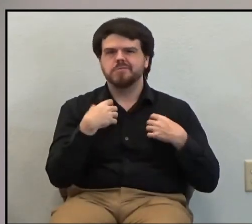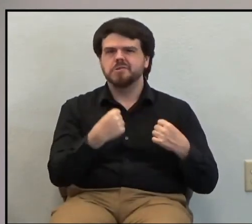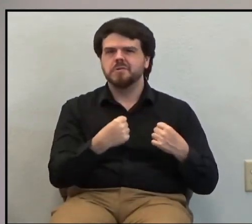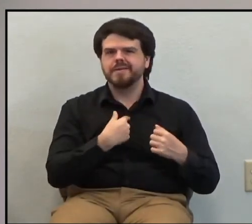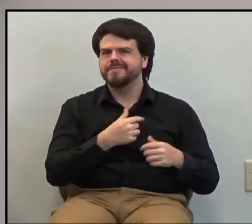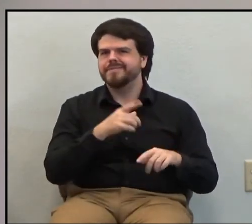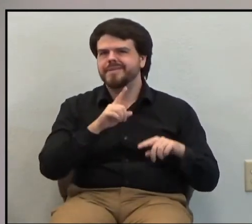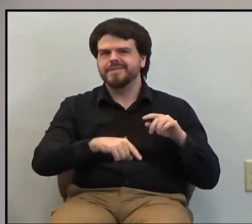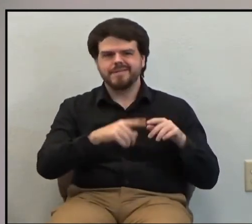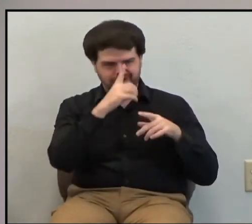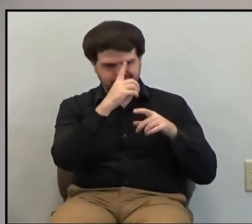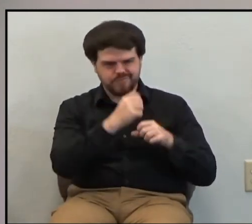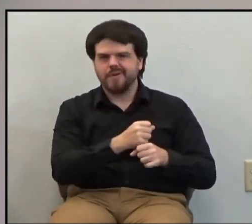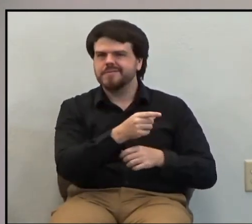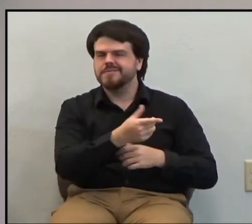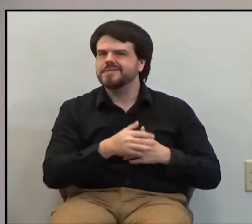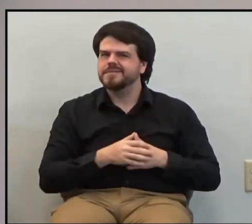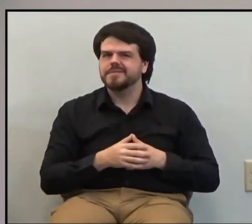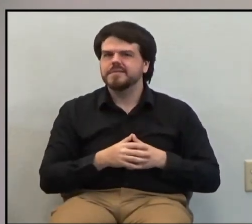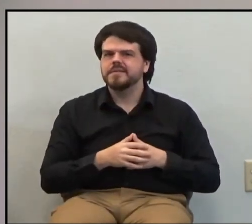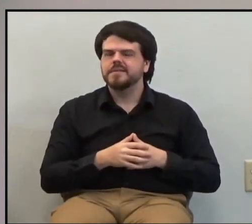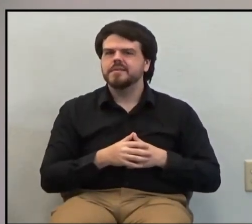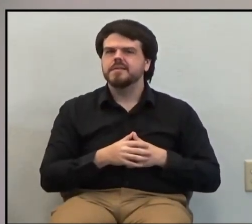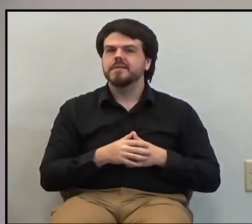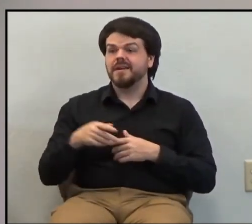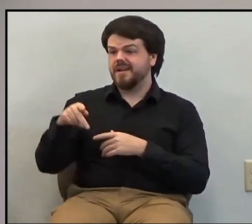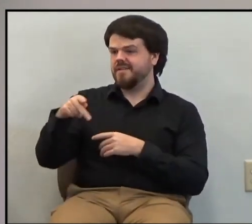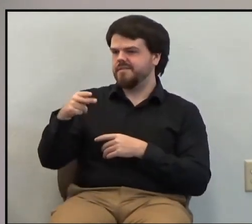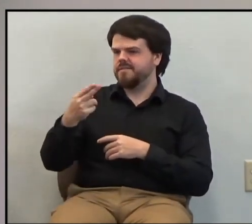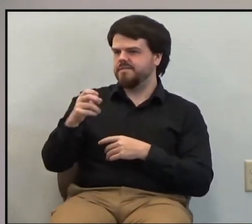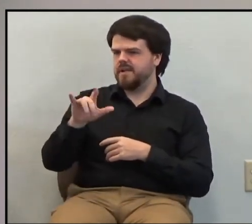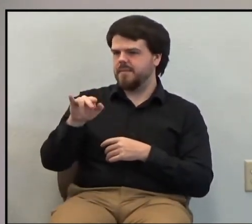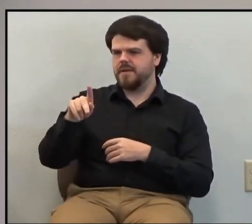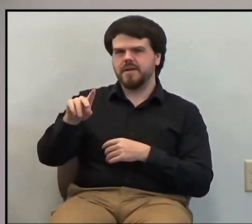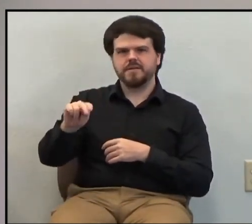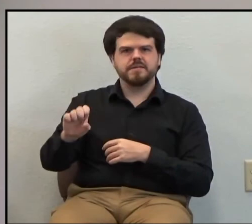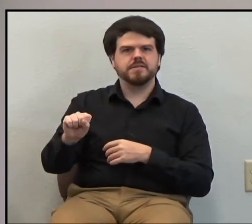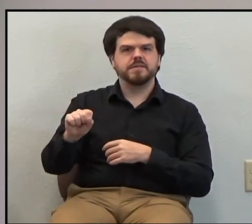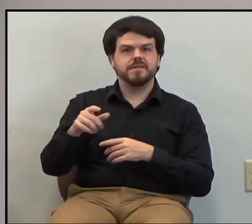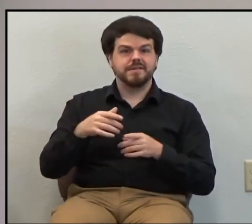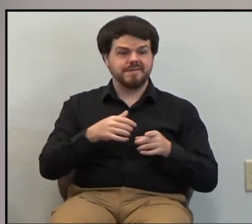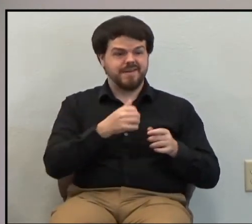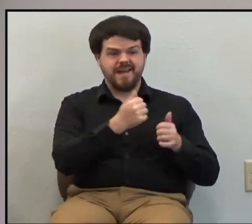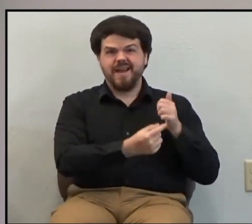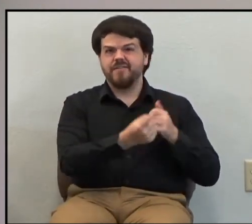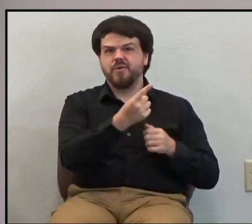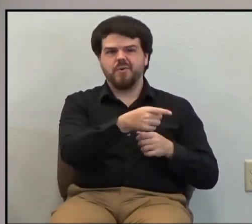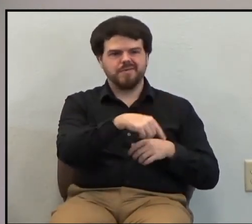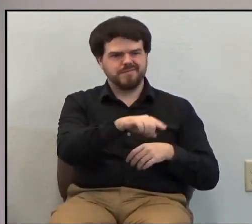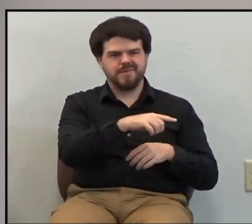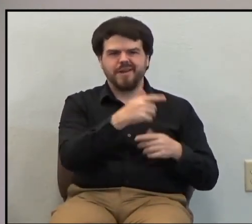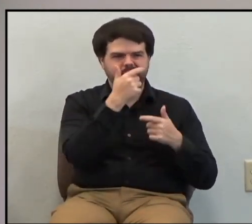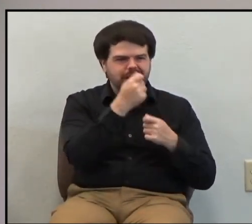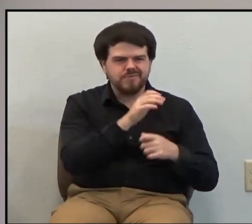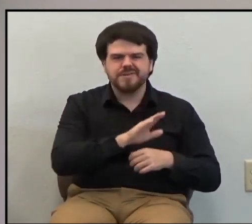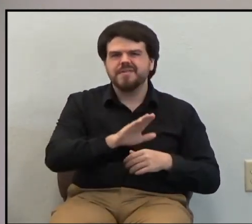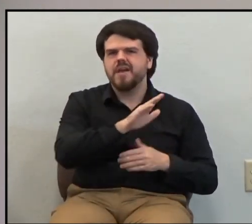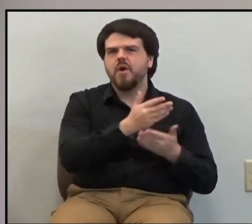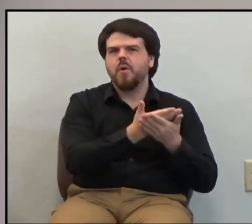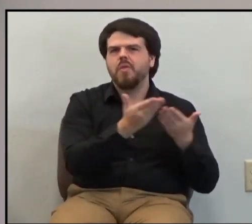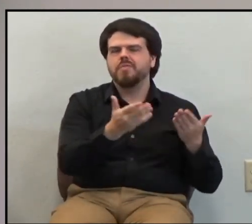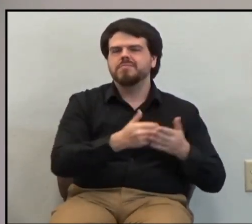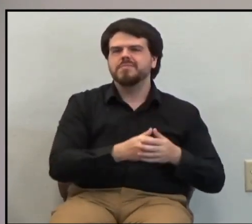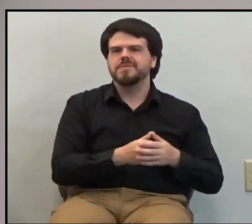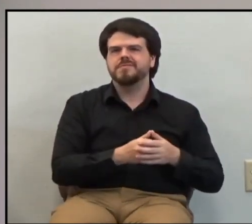You may already see in his letter to the Philippians, not everyone, or as he puts it, everyone is interested in their own interests, not